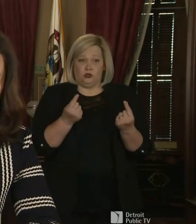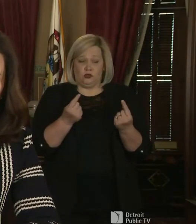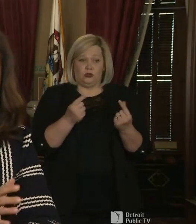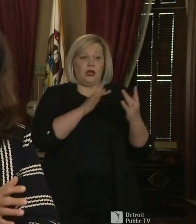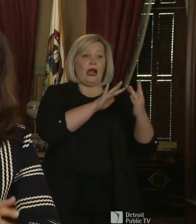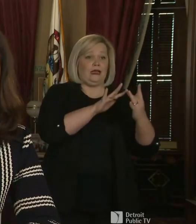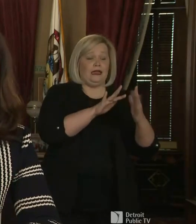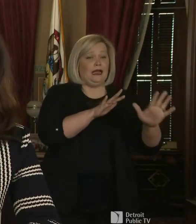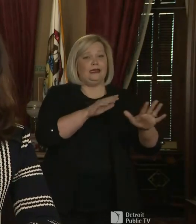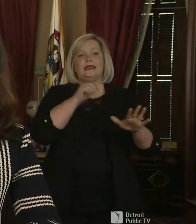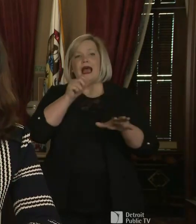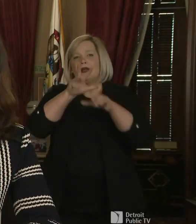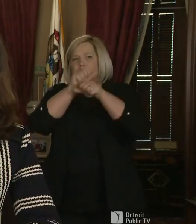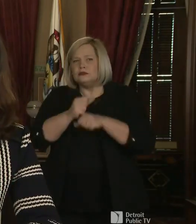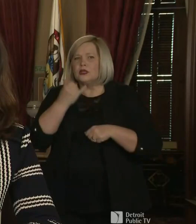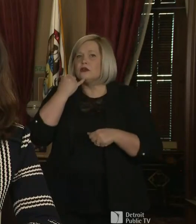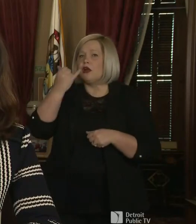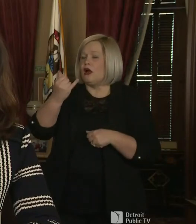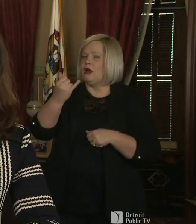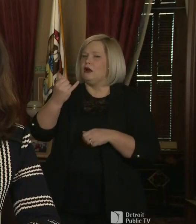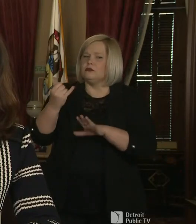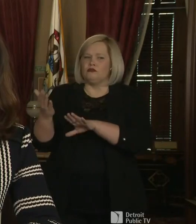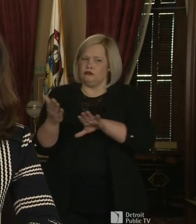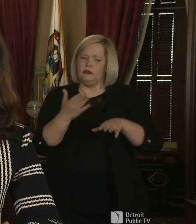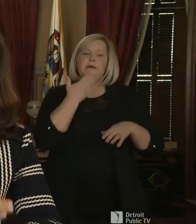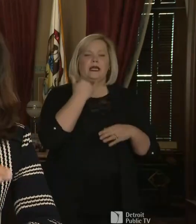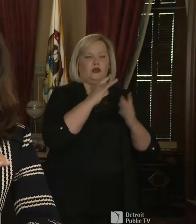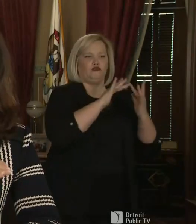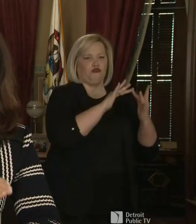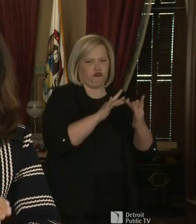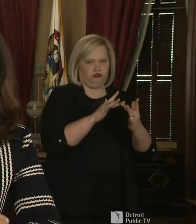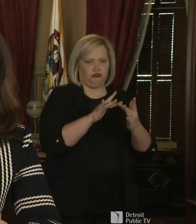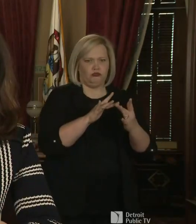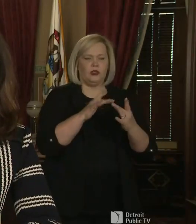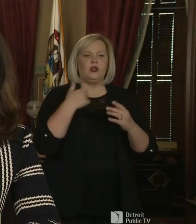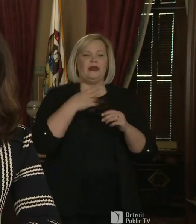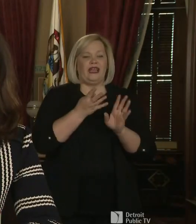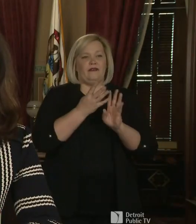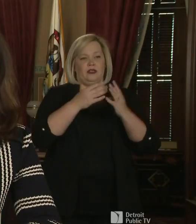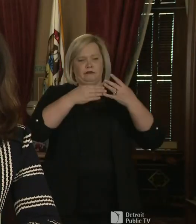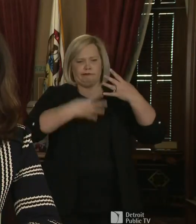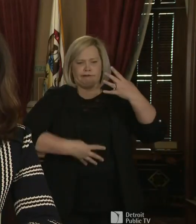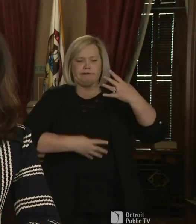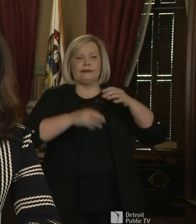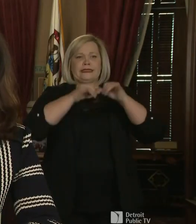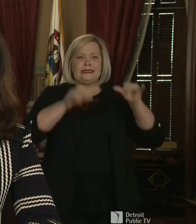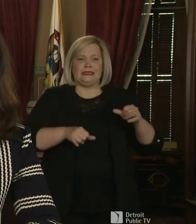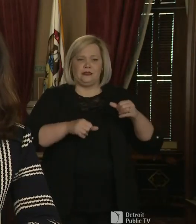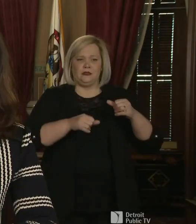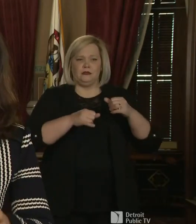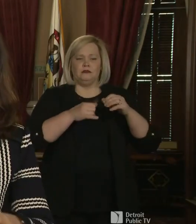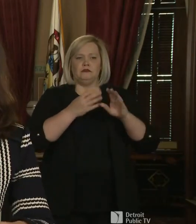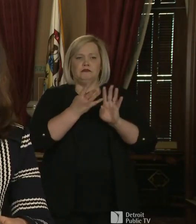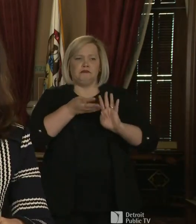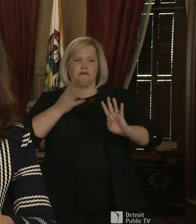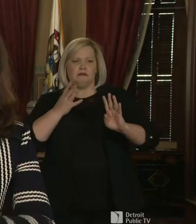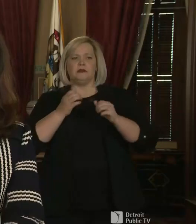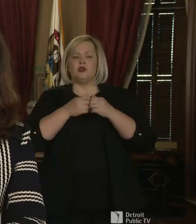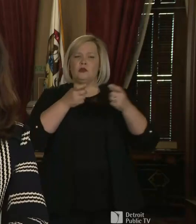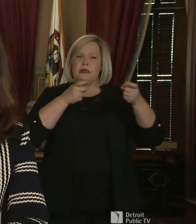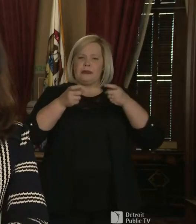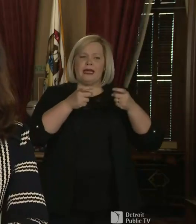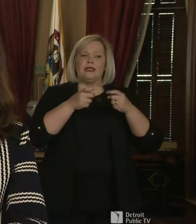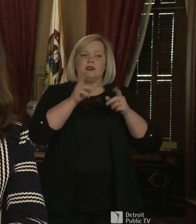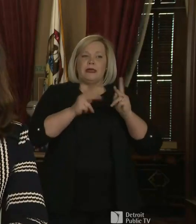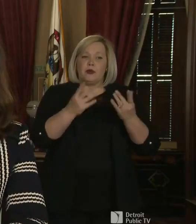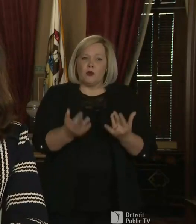not through the traditional phone calls but to go online. We have a queuing system that is being set up so that we can manage the